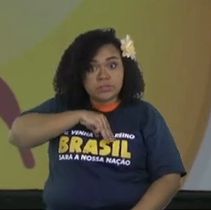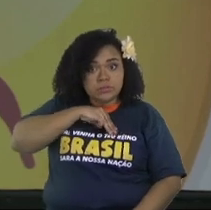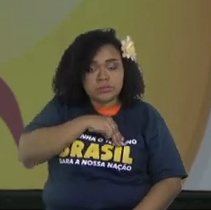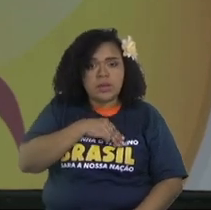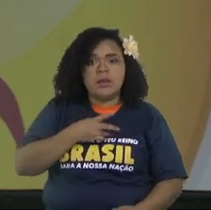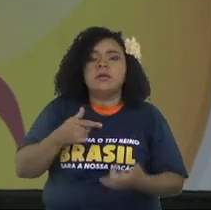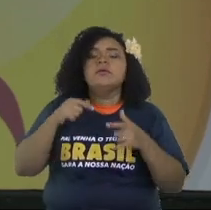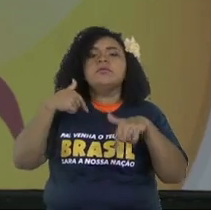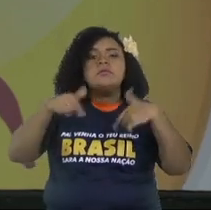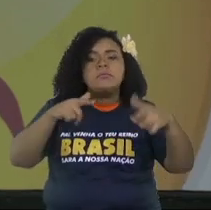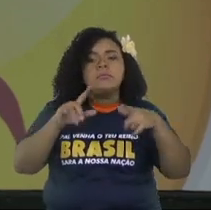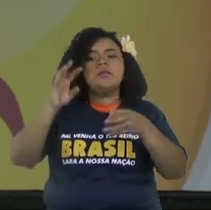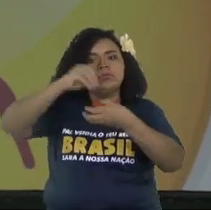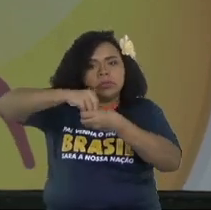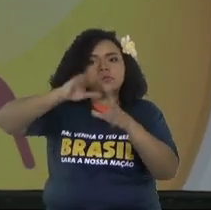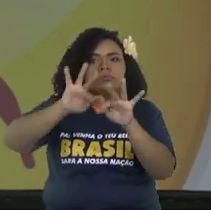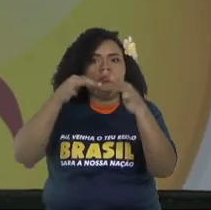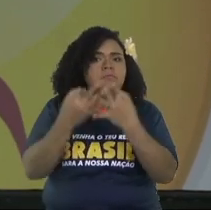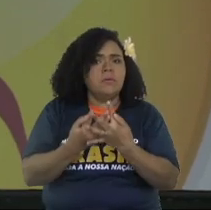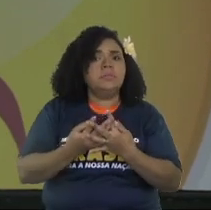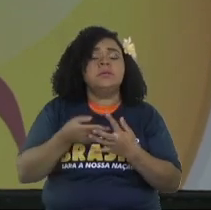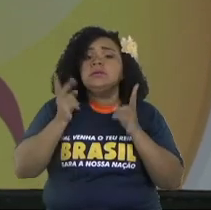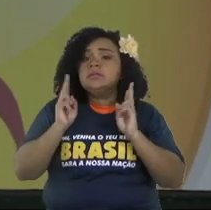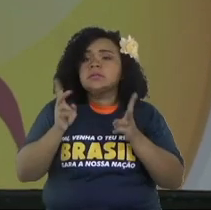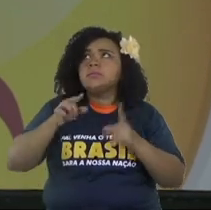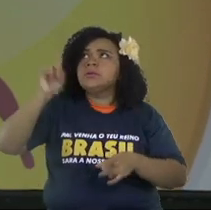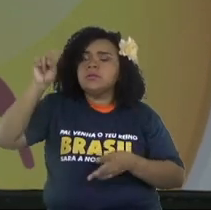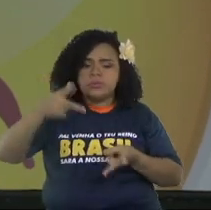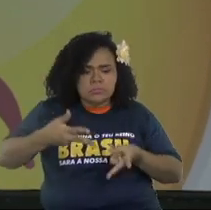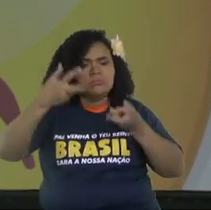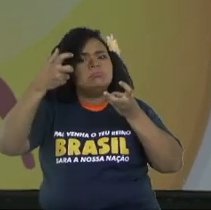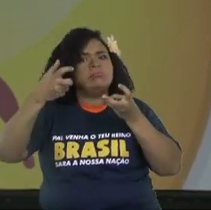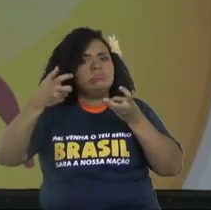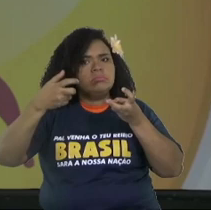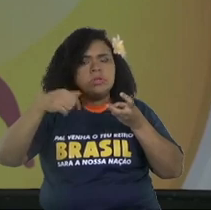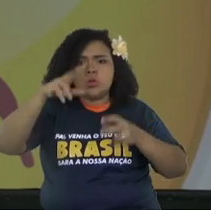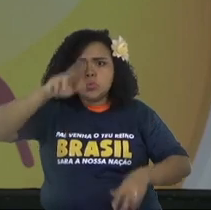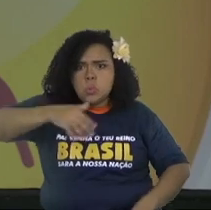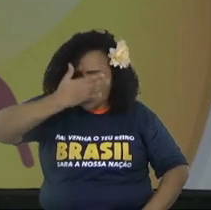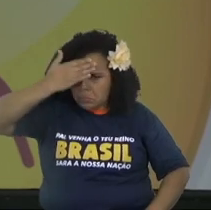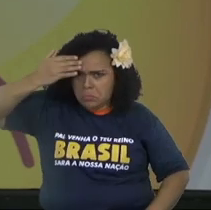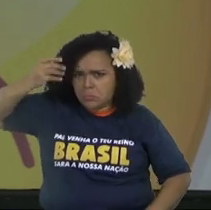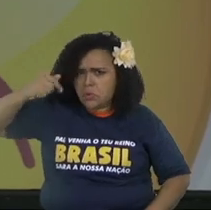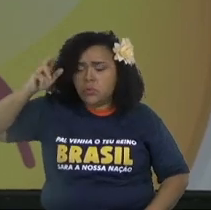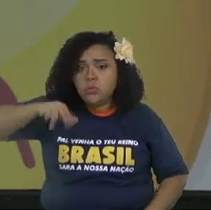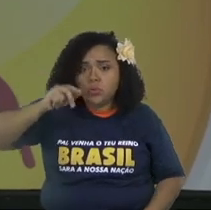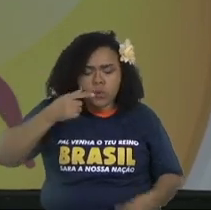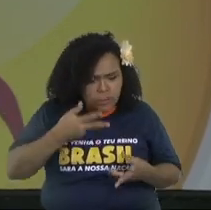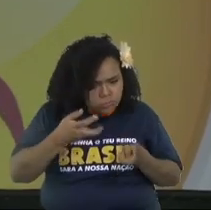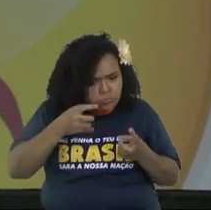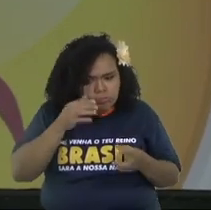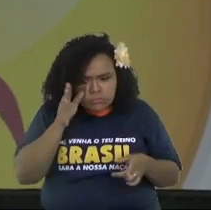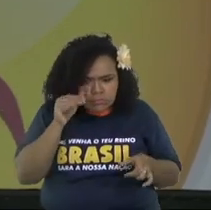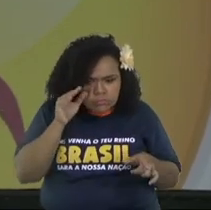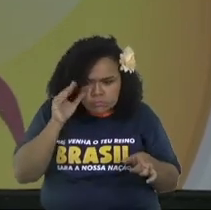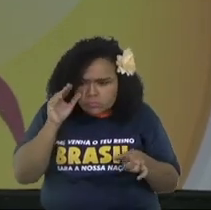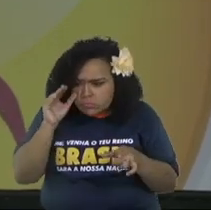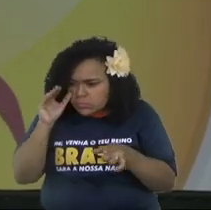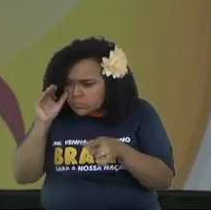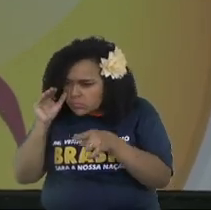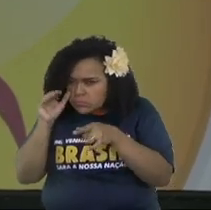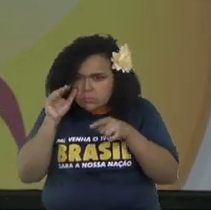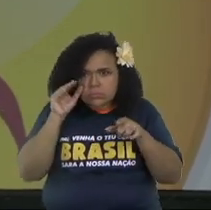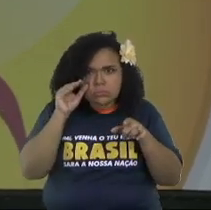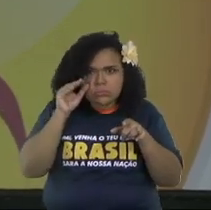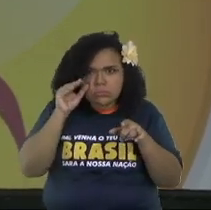Your work in every part of your life, in your job, in your family, in your church, God will not forget. God is not unjust. He won't forget of your work